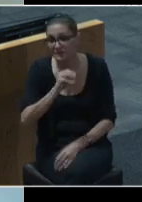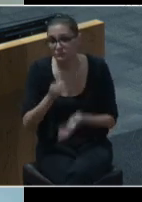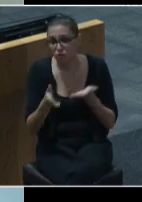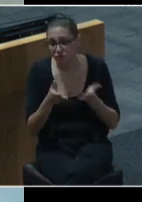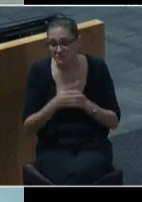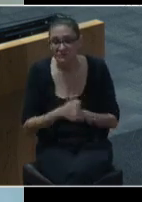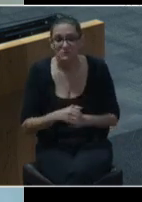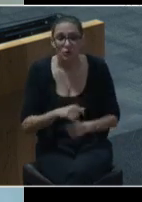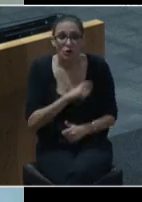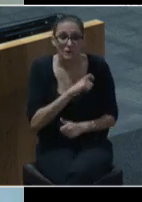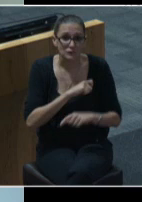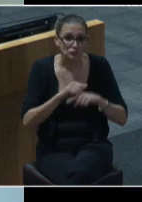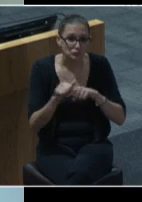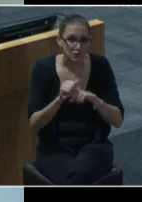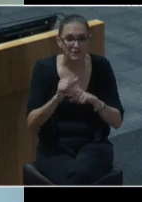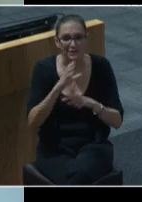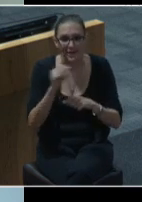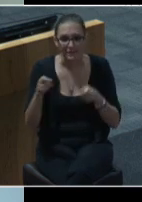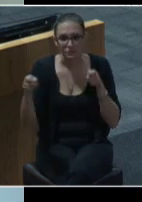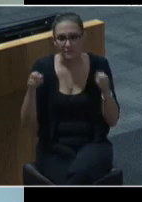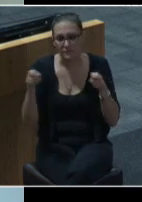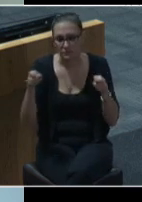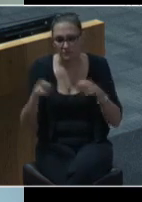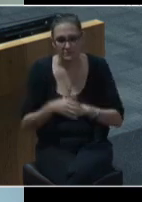officer training, and governance.